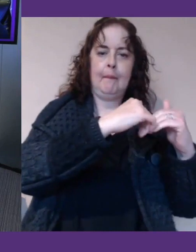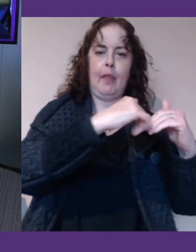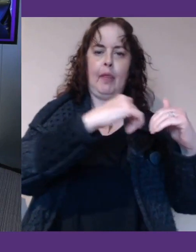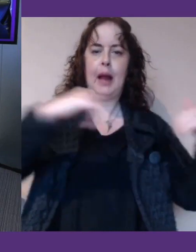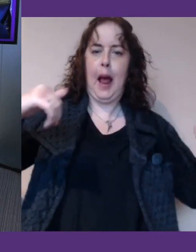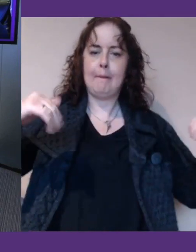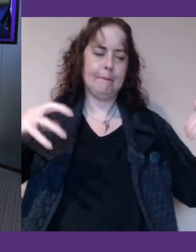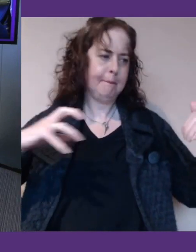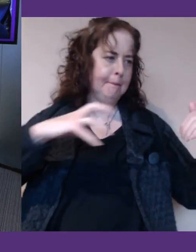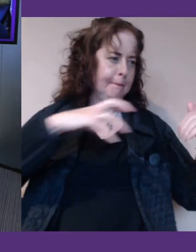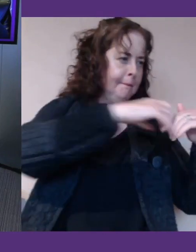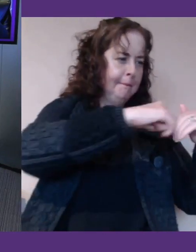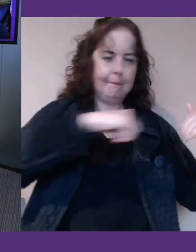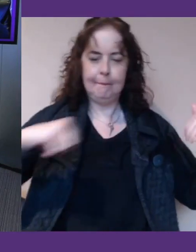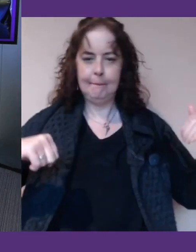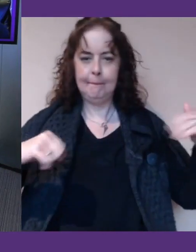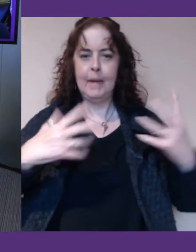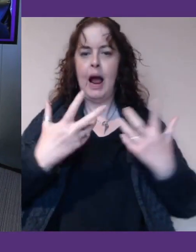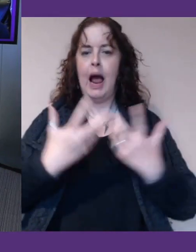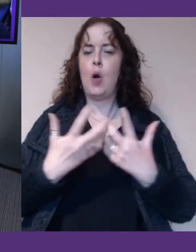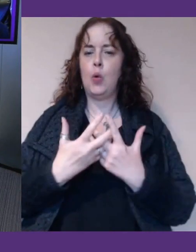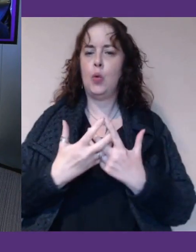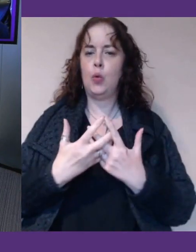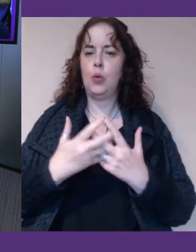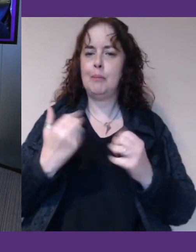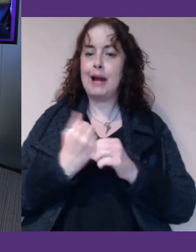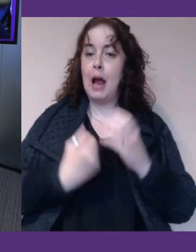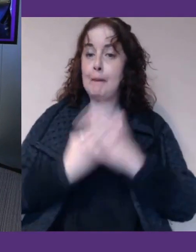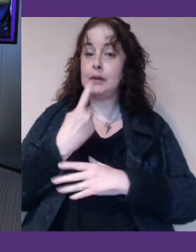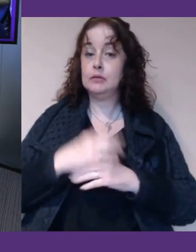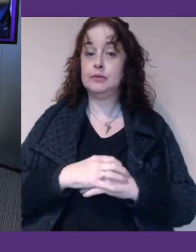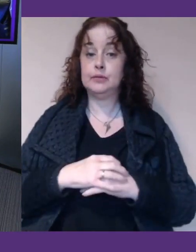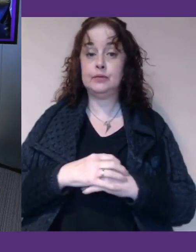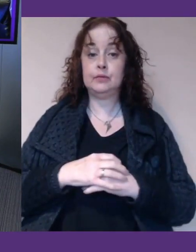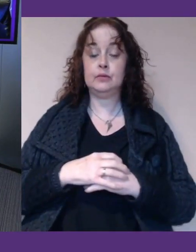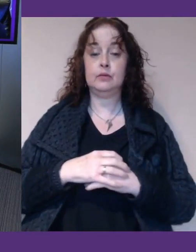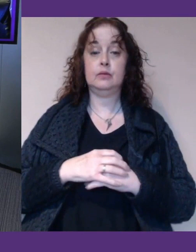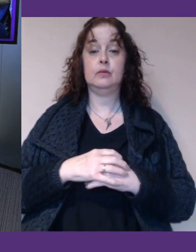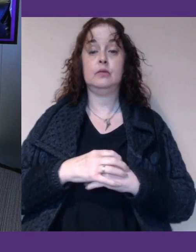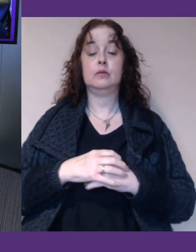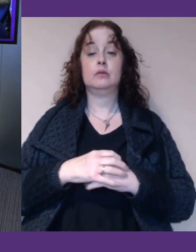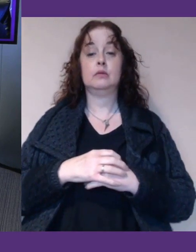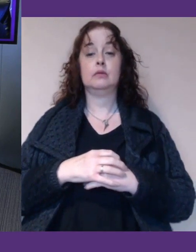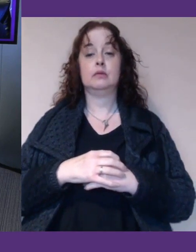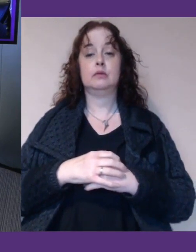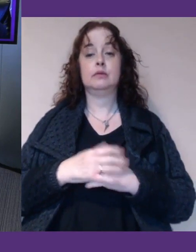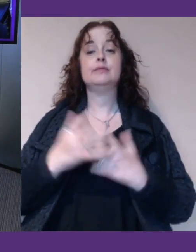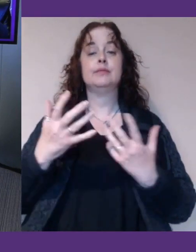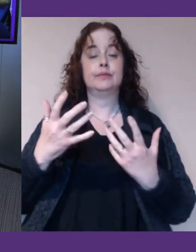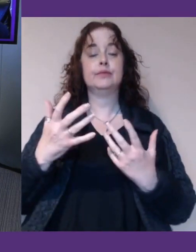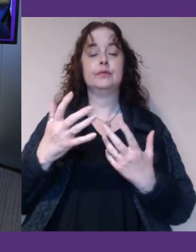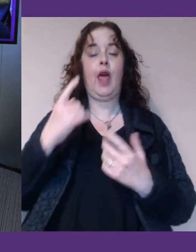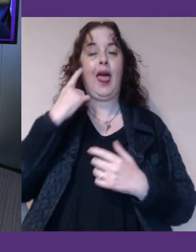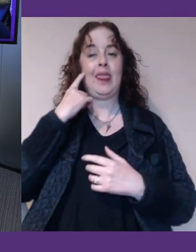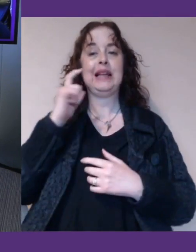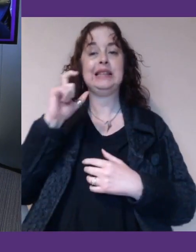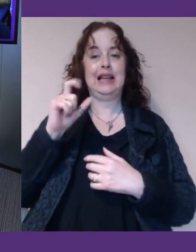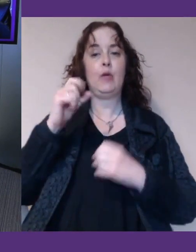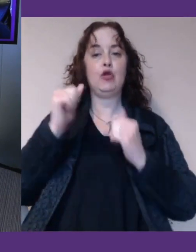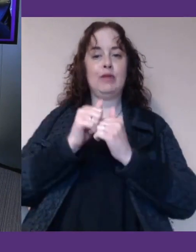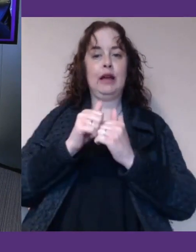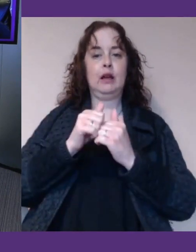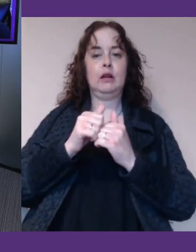there an obvious way to help make that happen? Yeah, I mean, I think, you know, Celia will agree that think tanks like ours